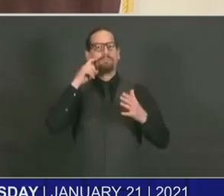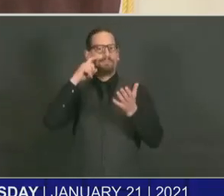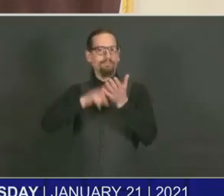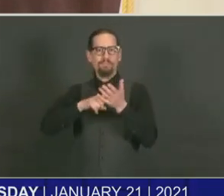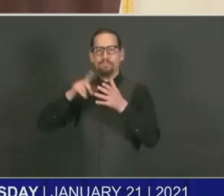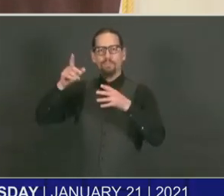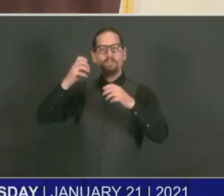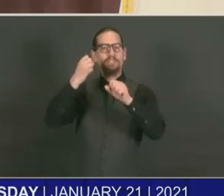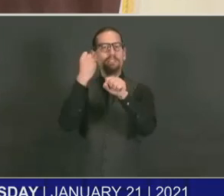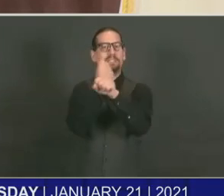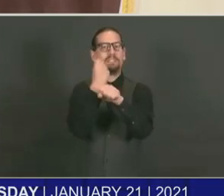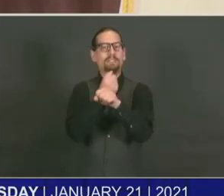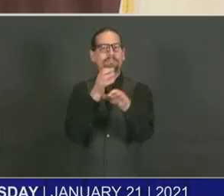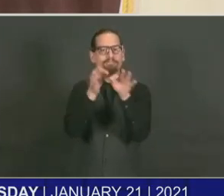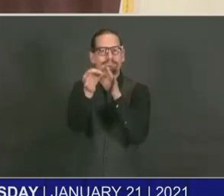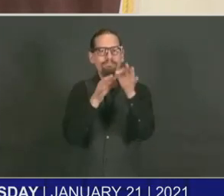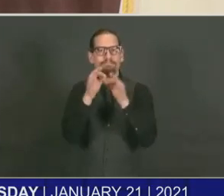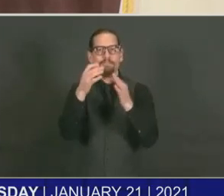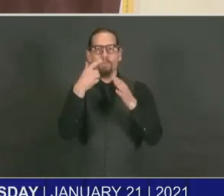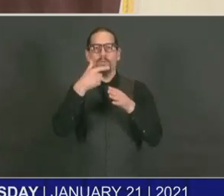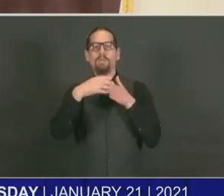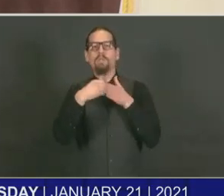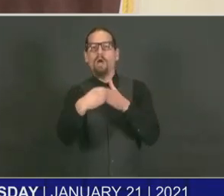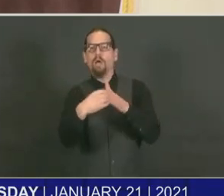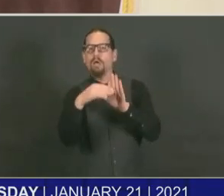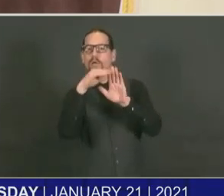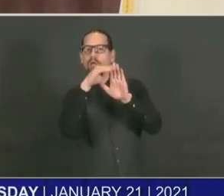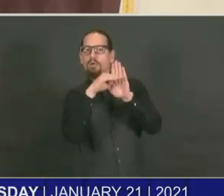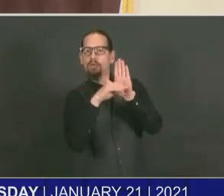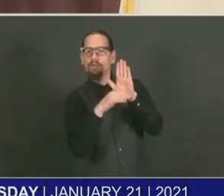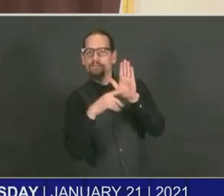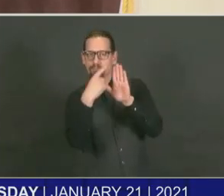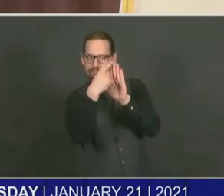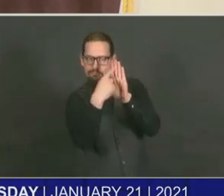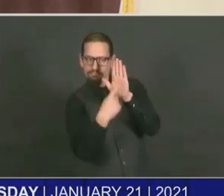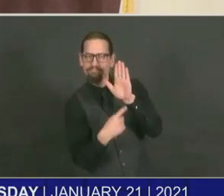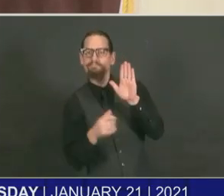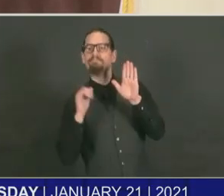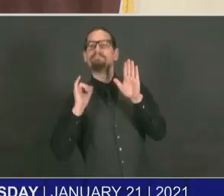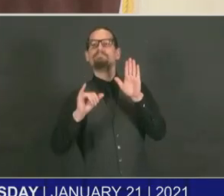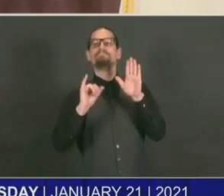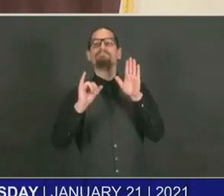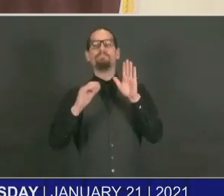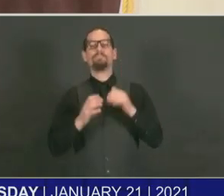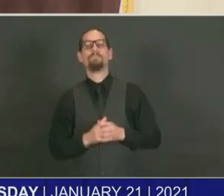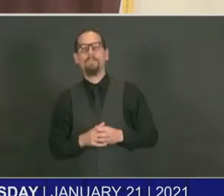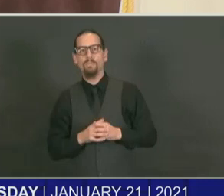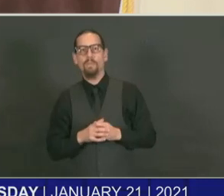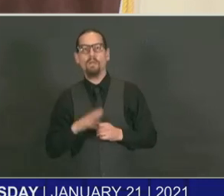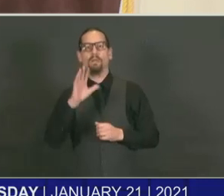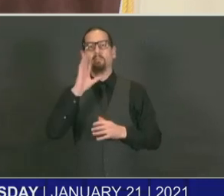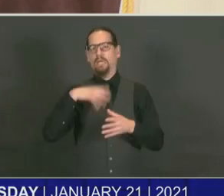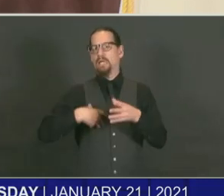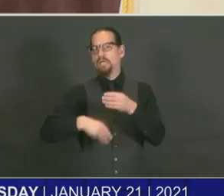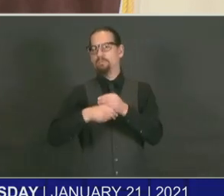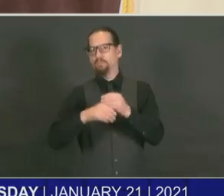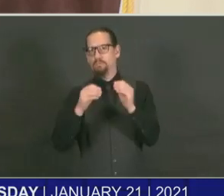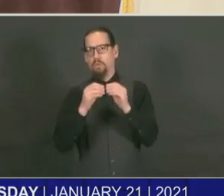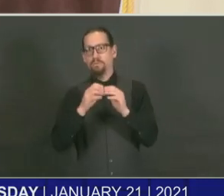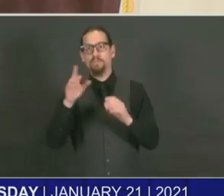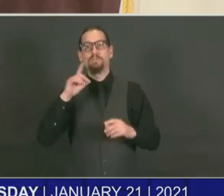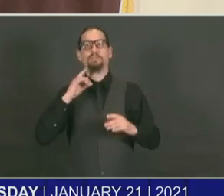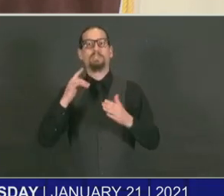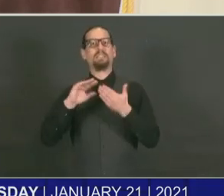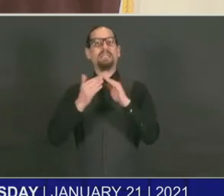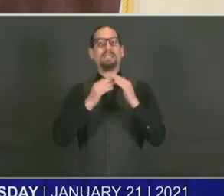and we can certainly share that to explain further. Just for municipalities that have taken basketball hoops out of tennis